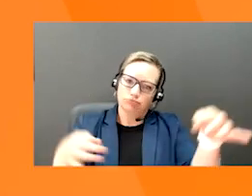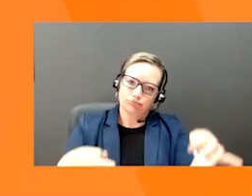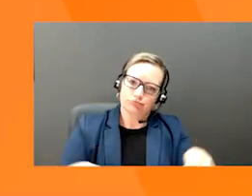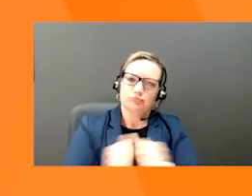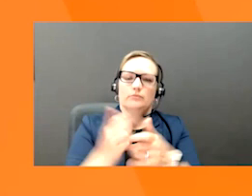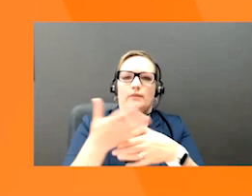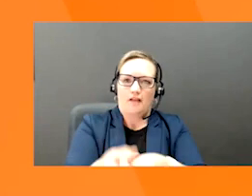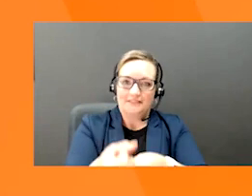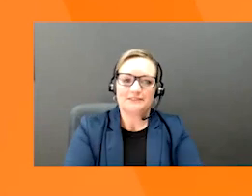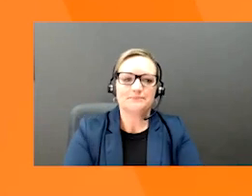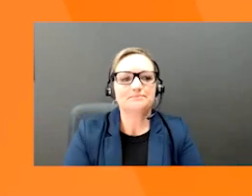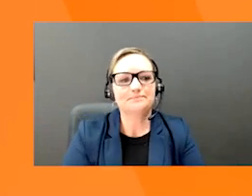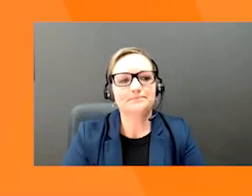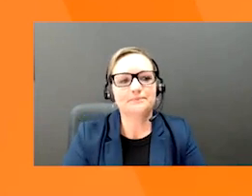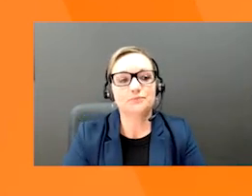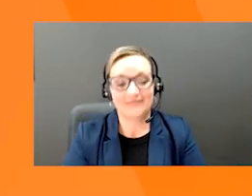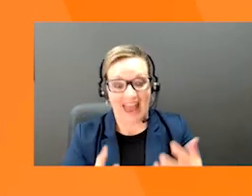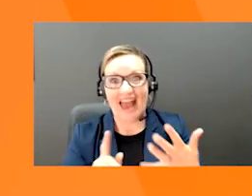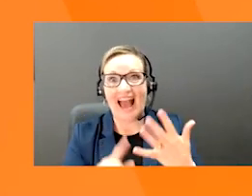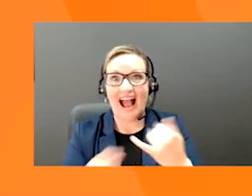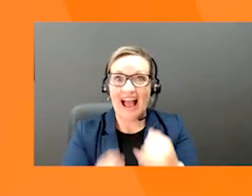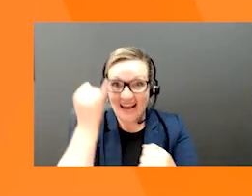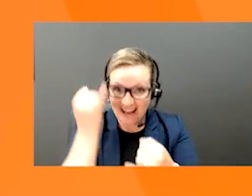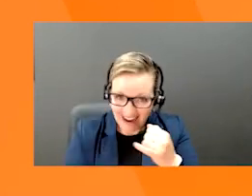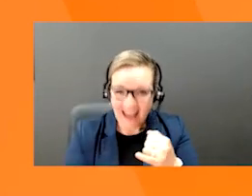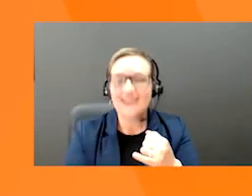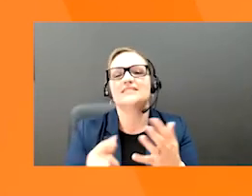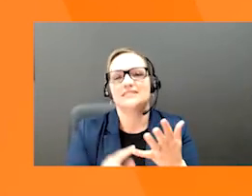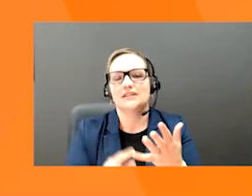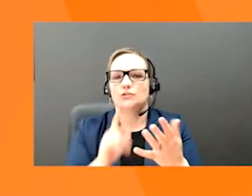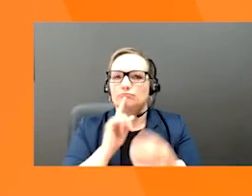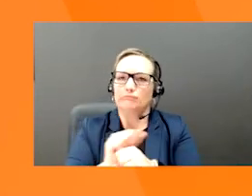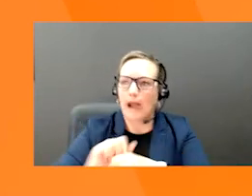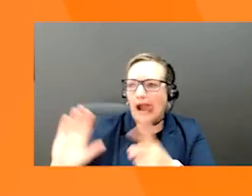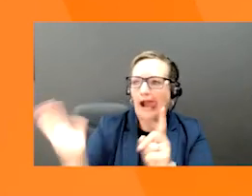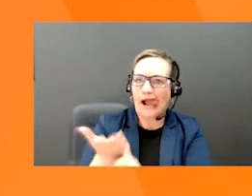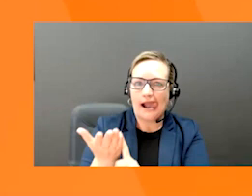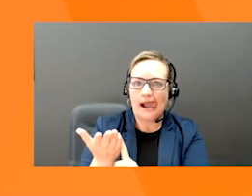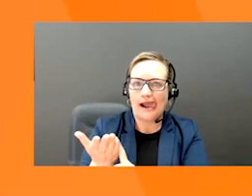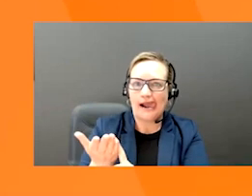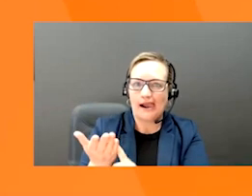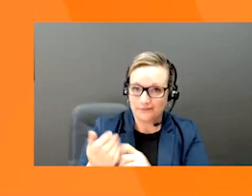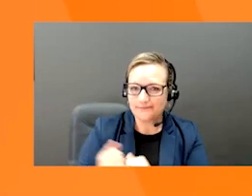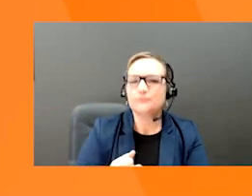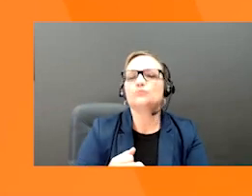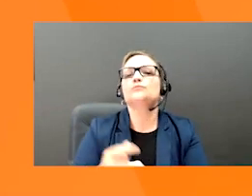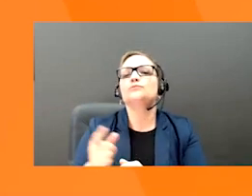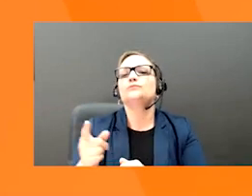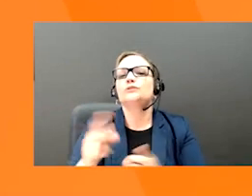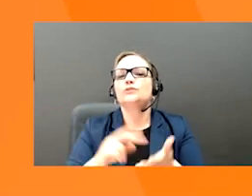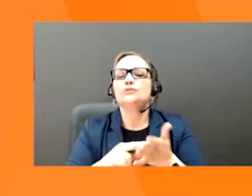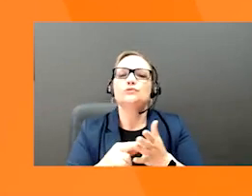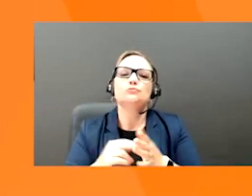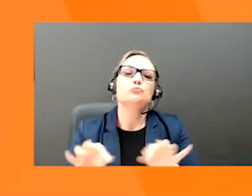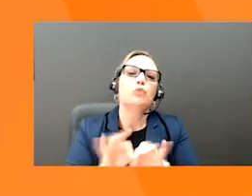And finally, closing the sale. You've made your product pitch. Now it's time to close the sale. Take the lead and use